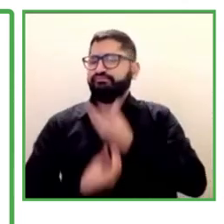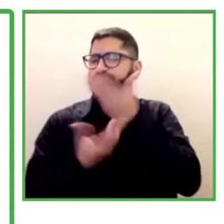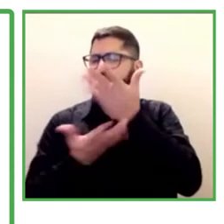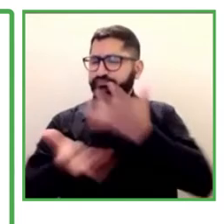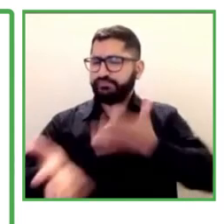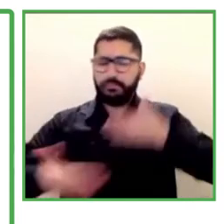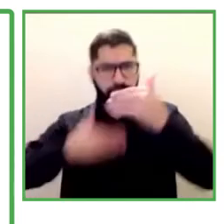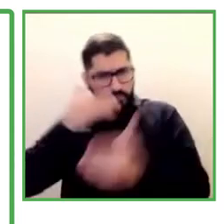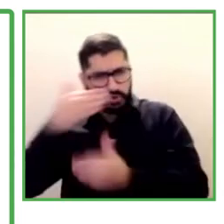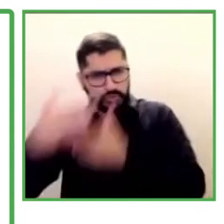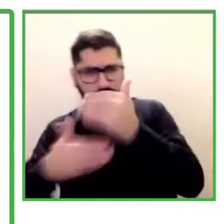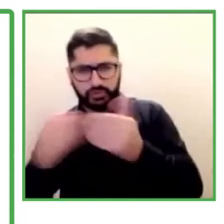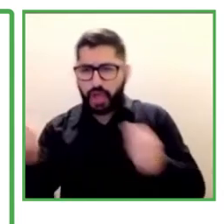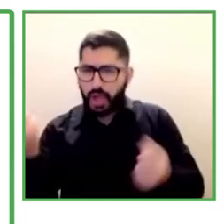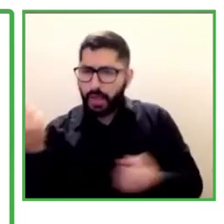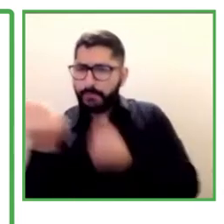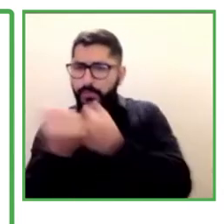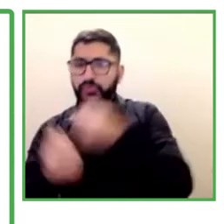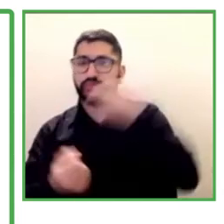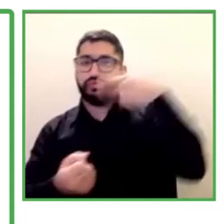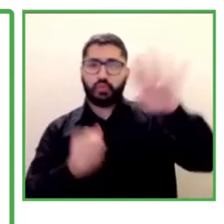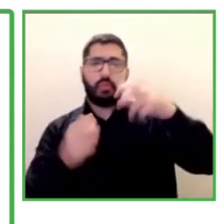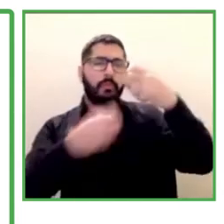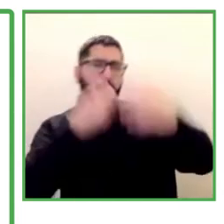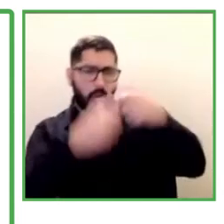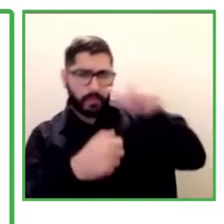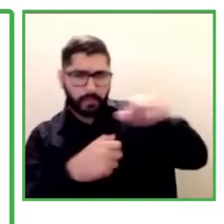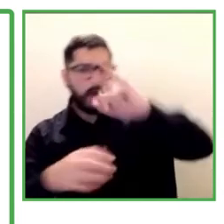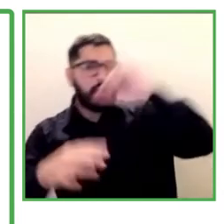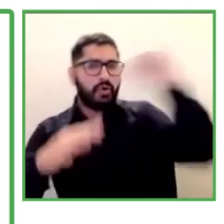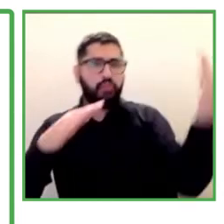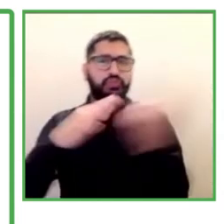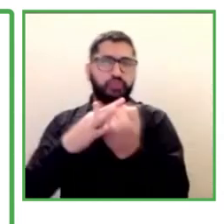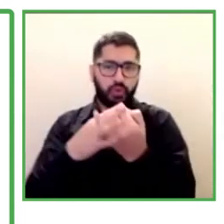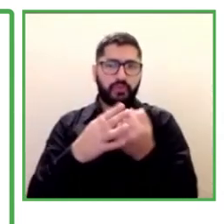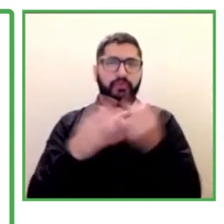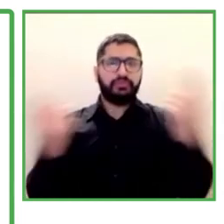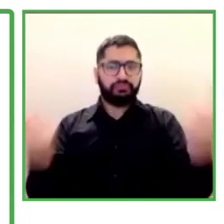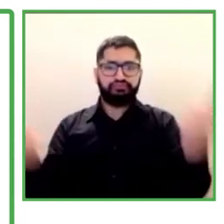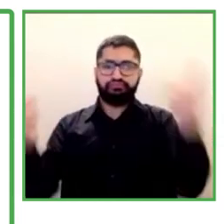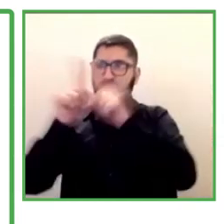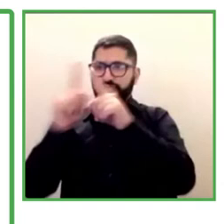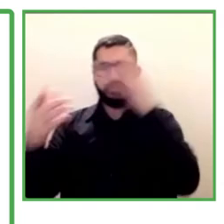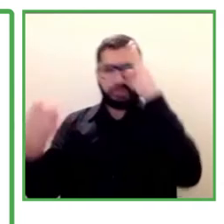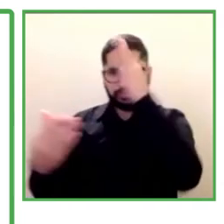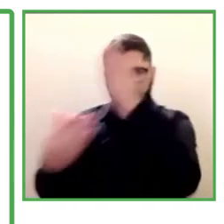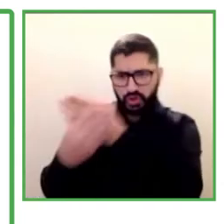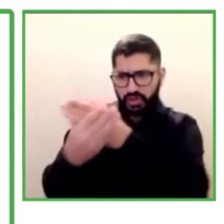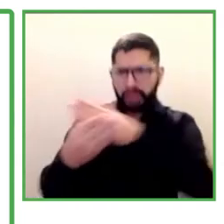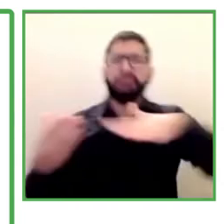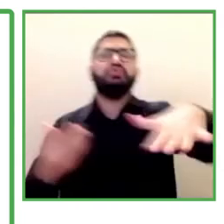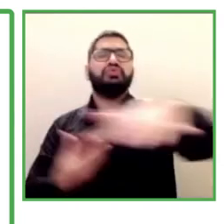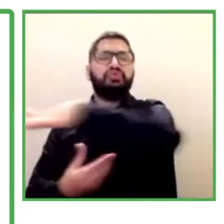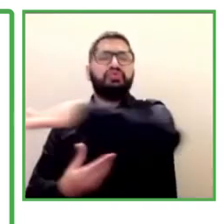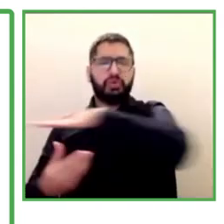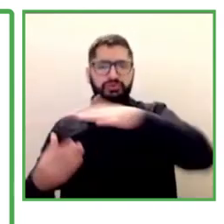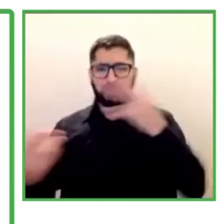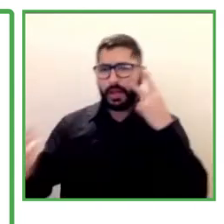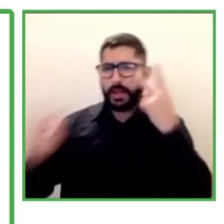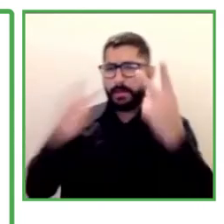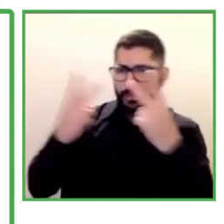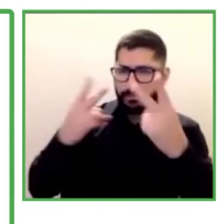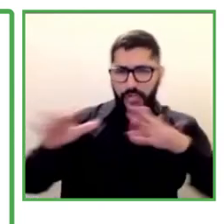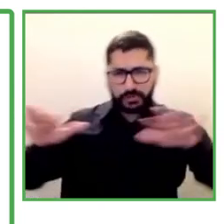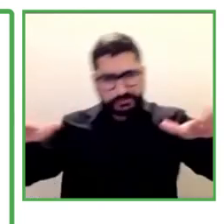and support to their processes and their problems. The psychosocial part is very